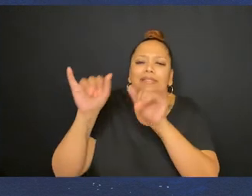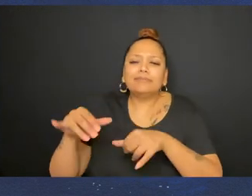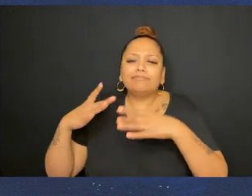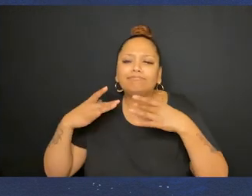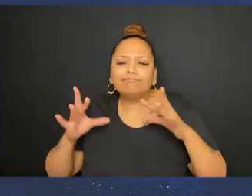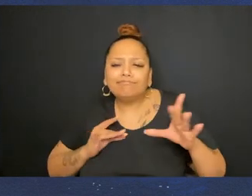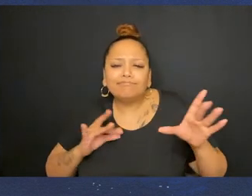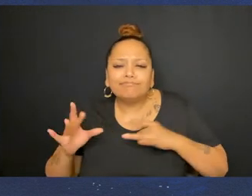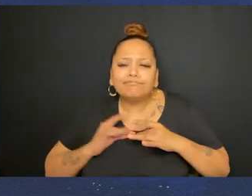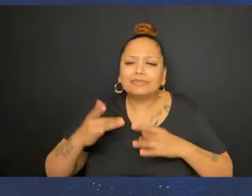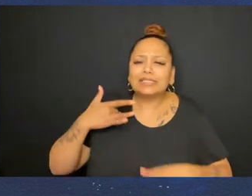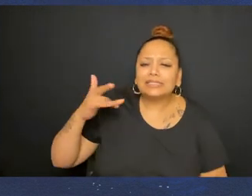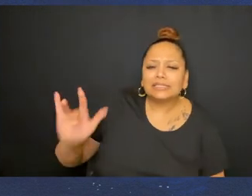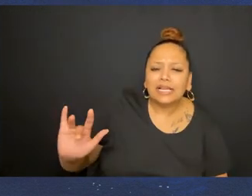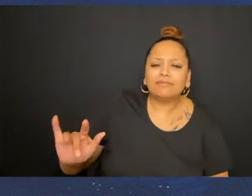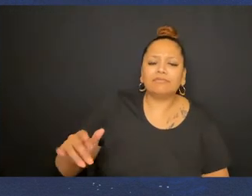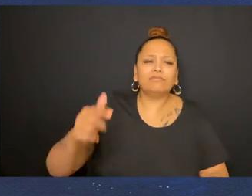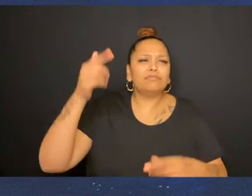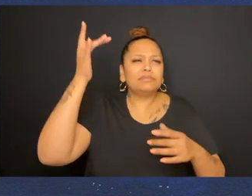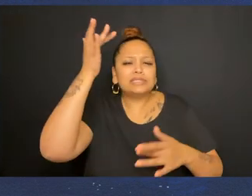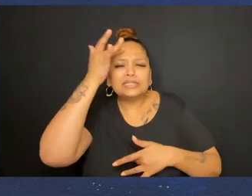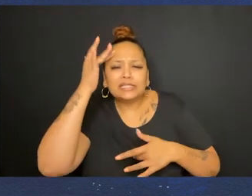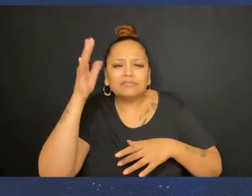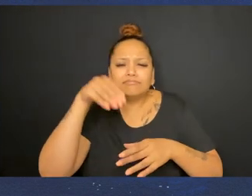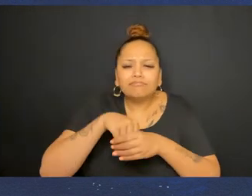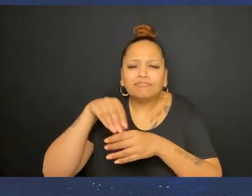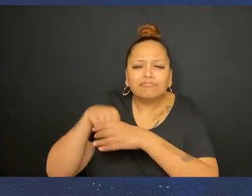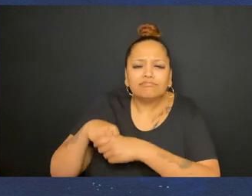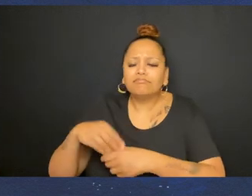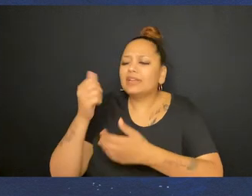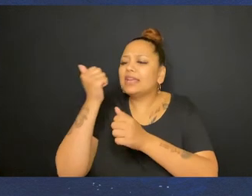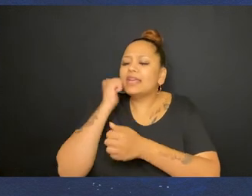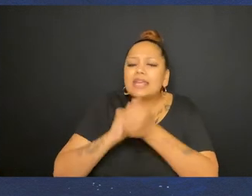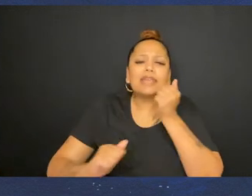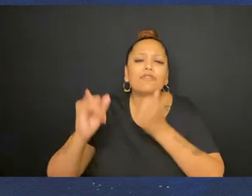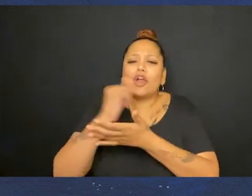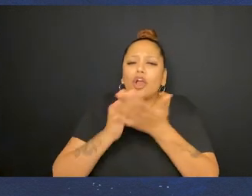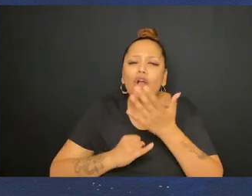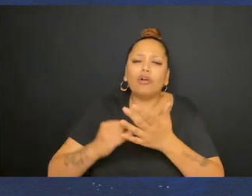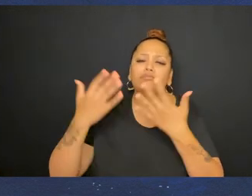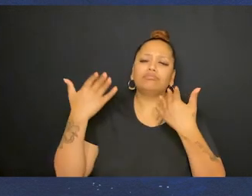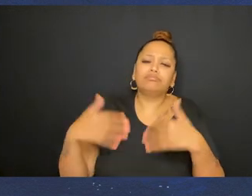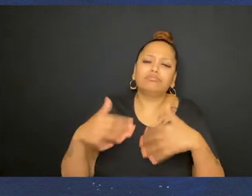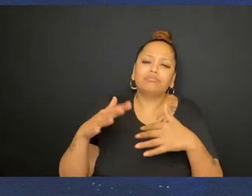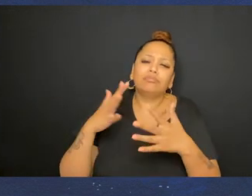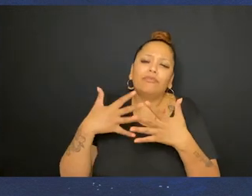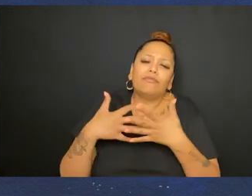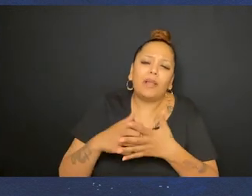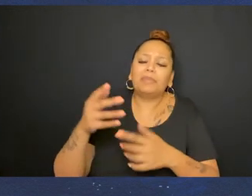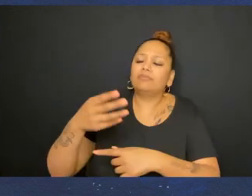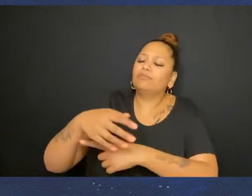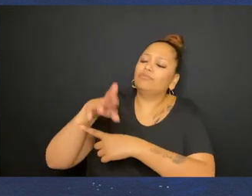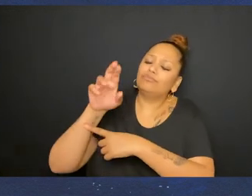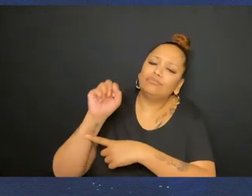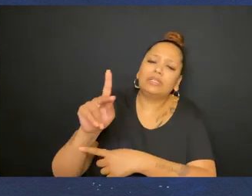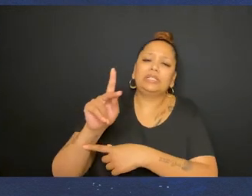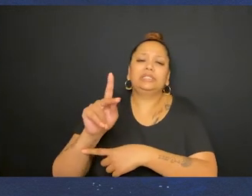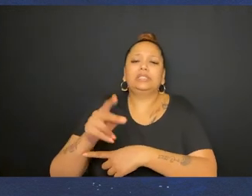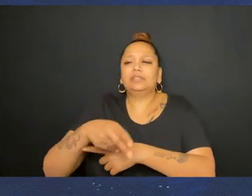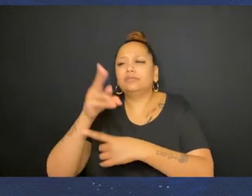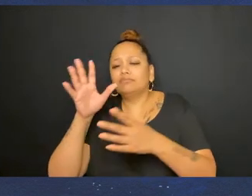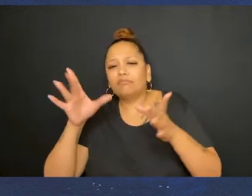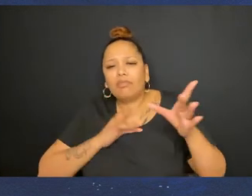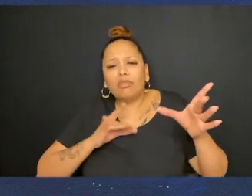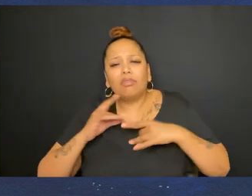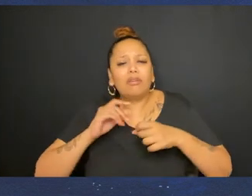and chronically ill friends, family, and community safe. Every artist in this video is vulnerable and at risk